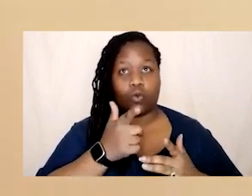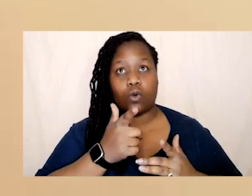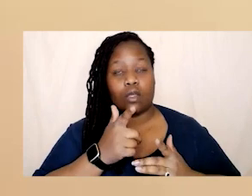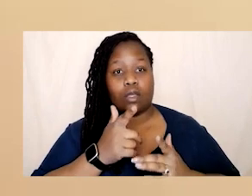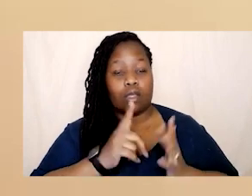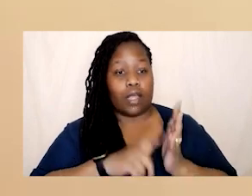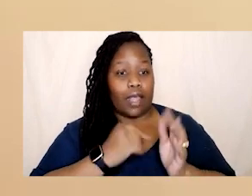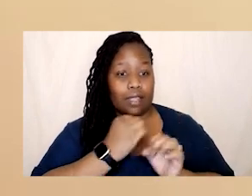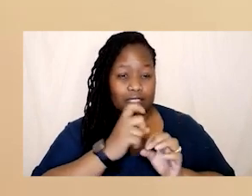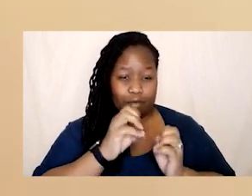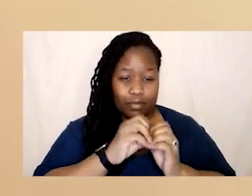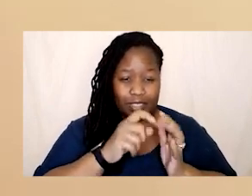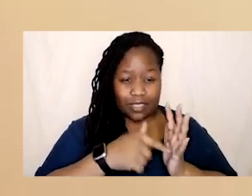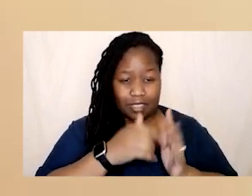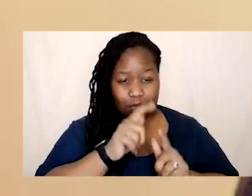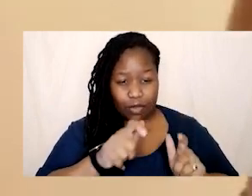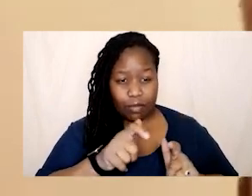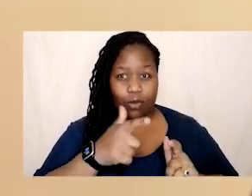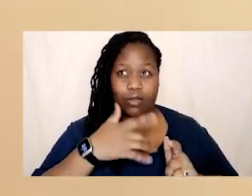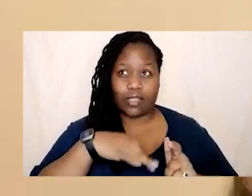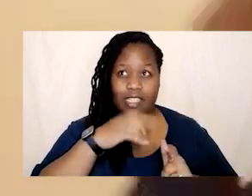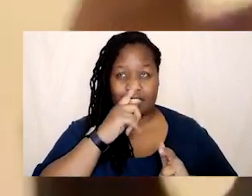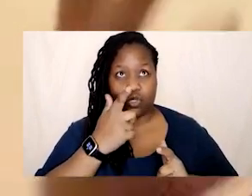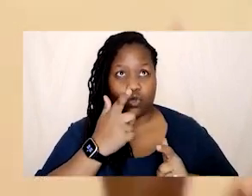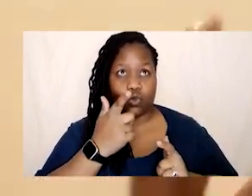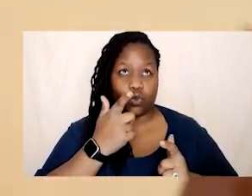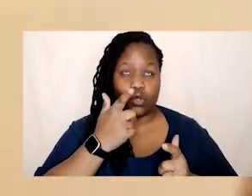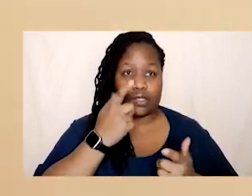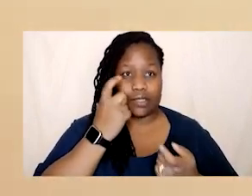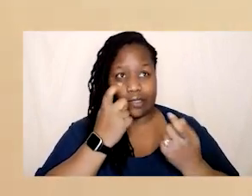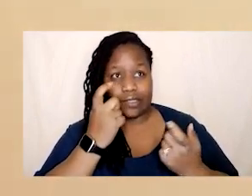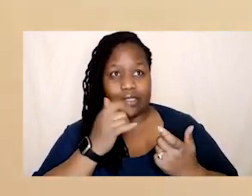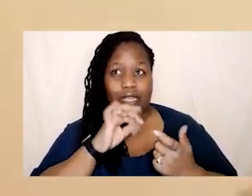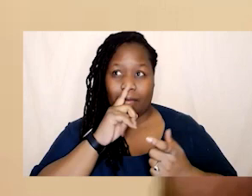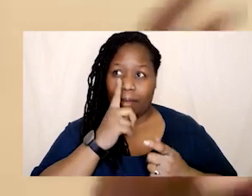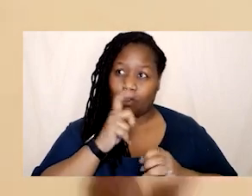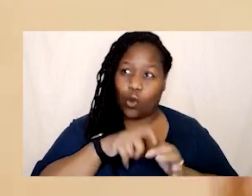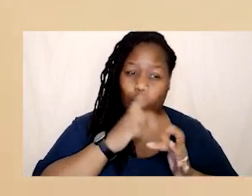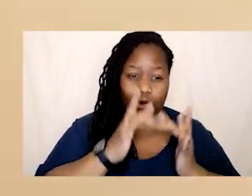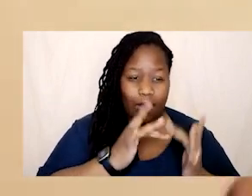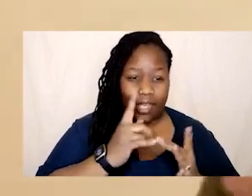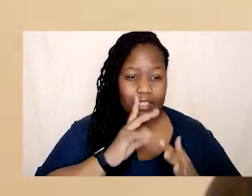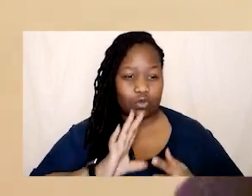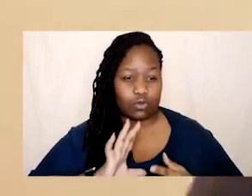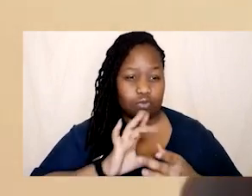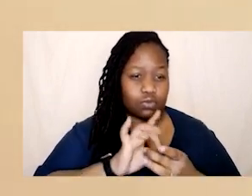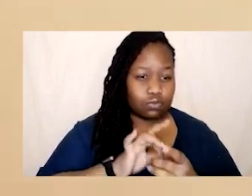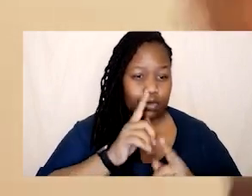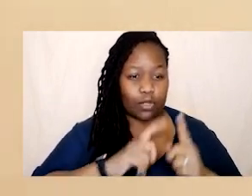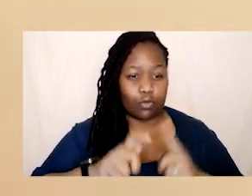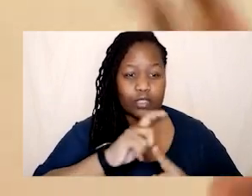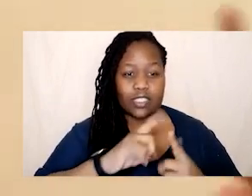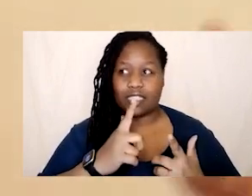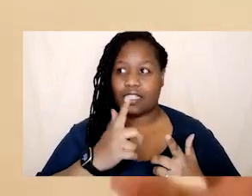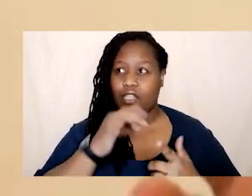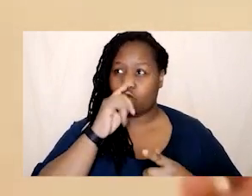to do this dance of like am i gonna be online today so i can connect with my community and to to learn something and you know have have